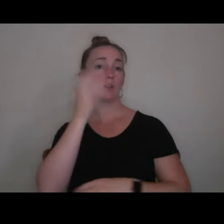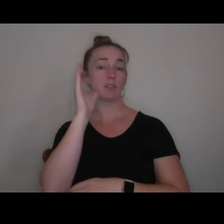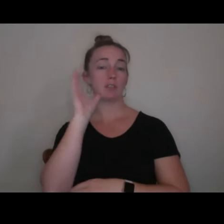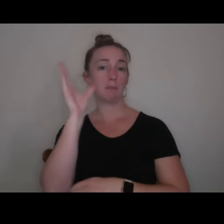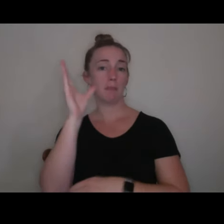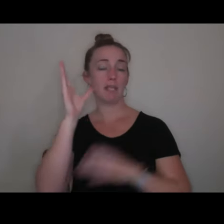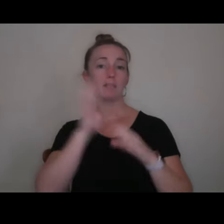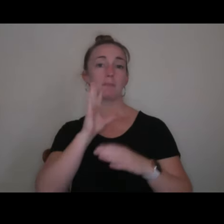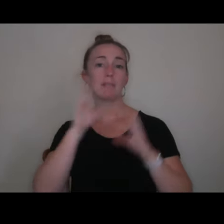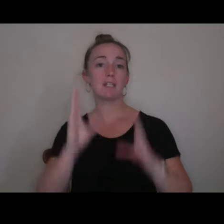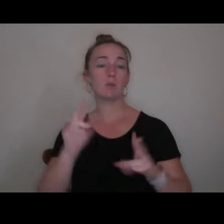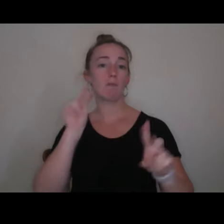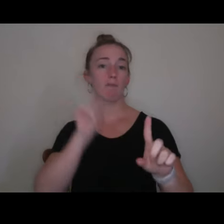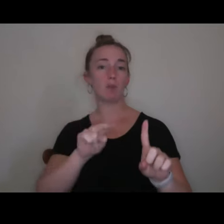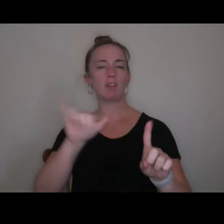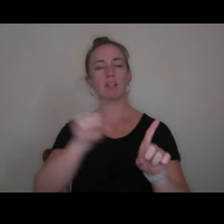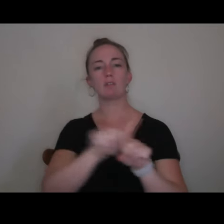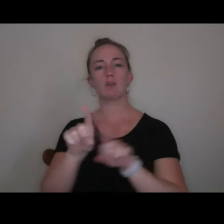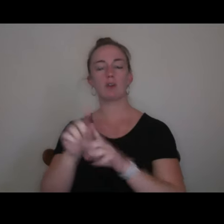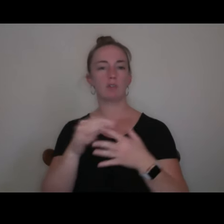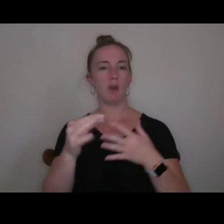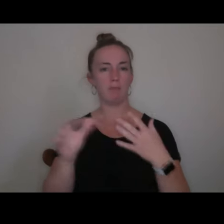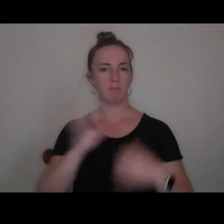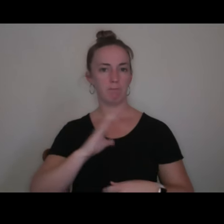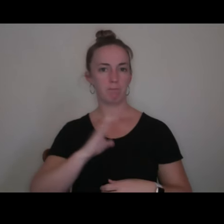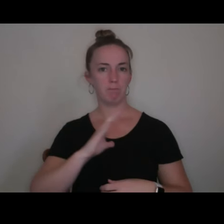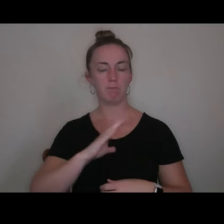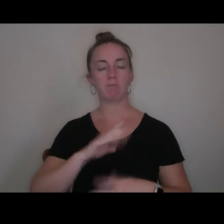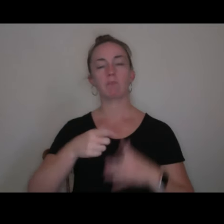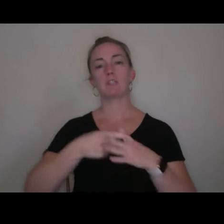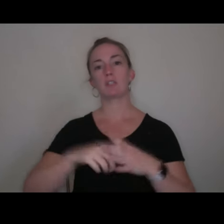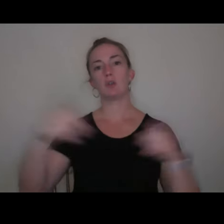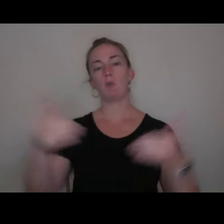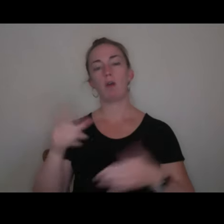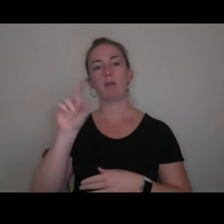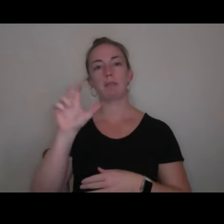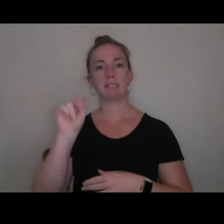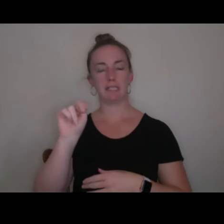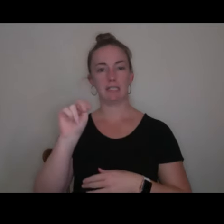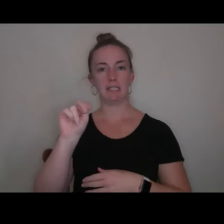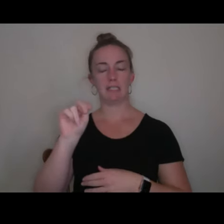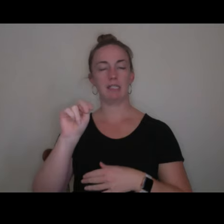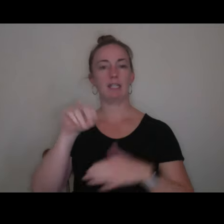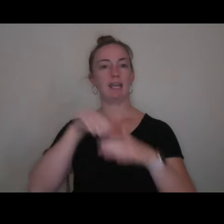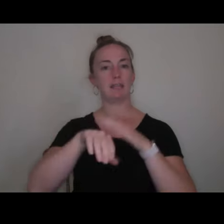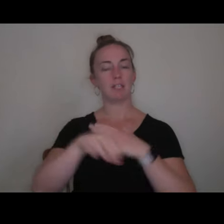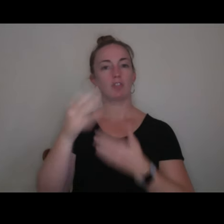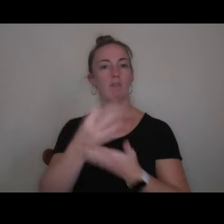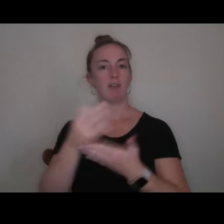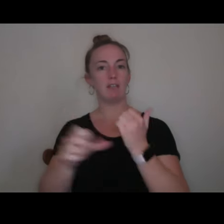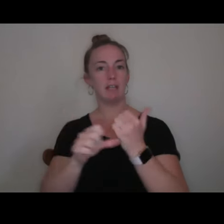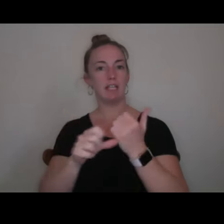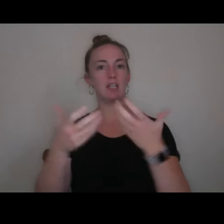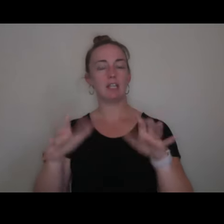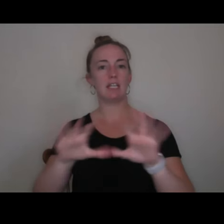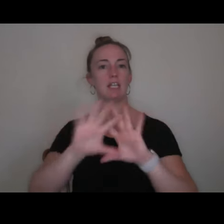Today's schedule, we're going to start with a welcome from our Dean of Admission and Financial Aid, Bob Nesmith. Then we're going to go into a Common App overview